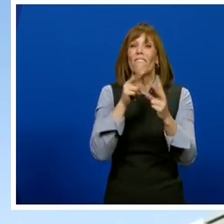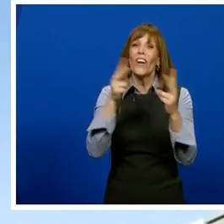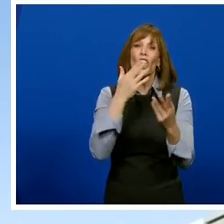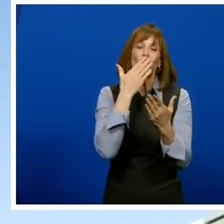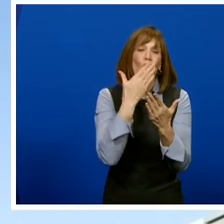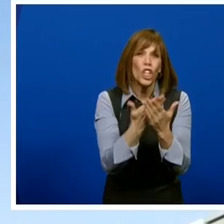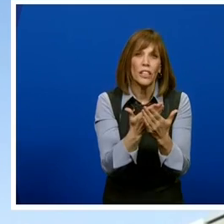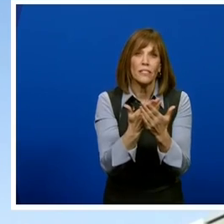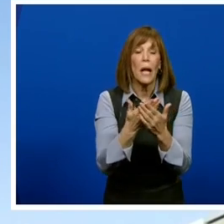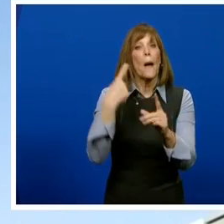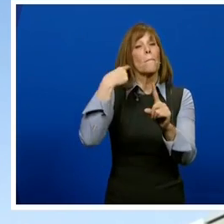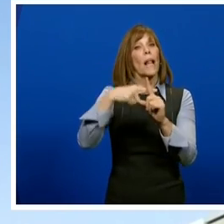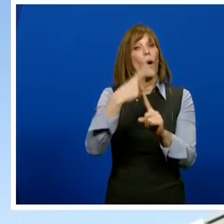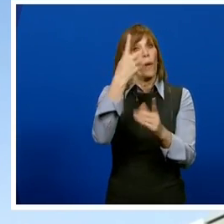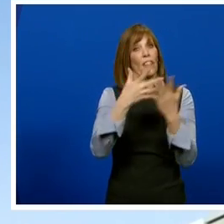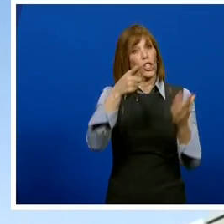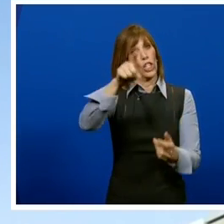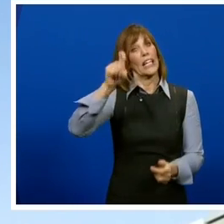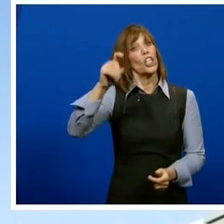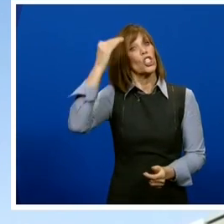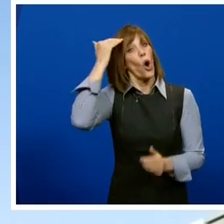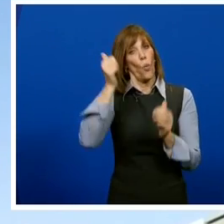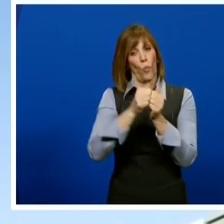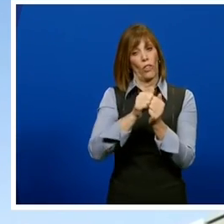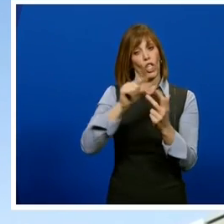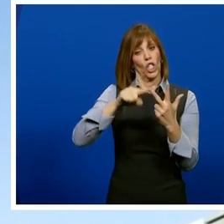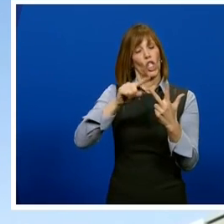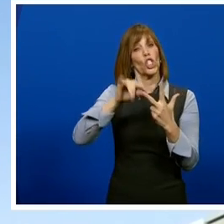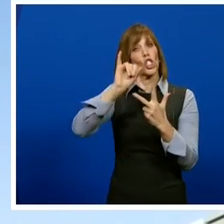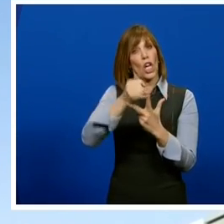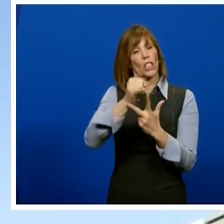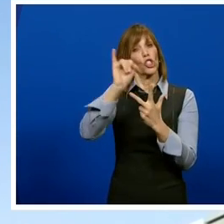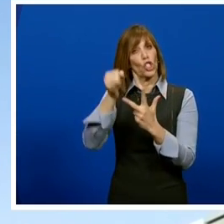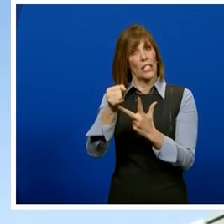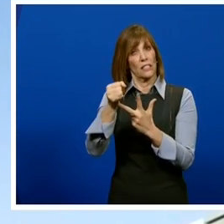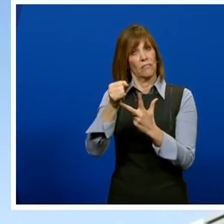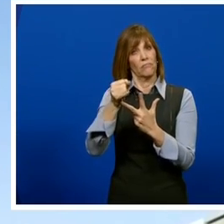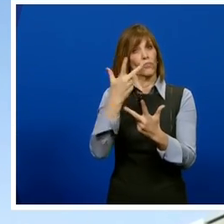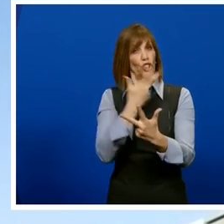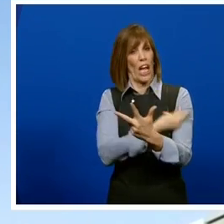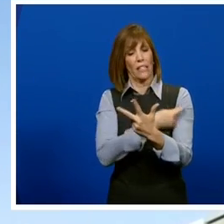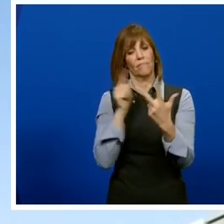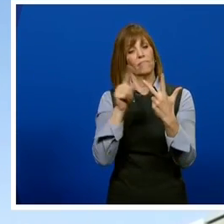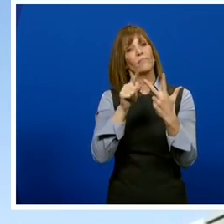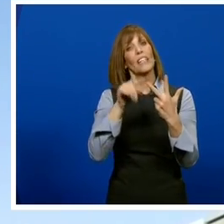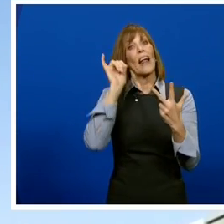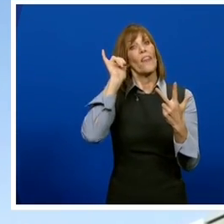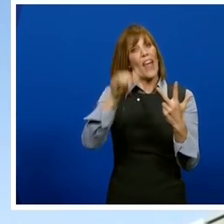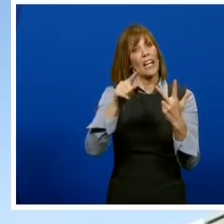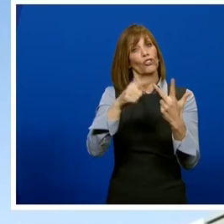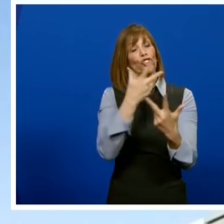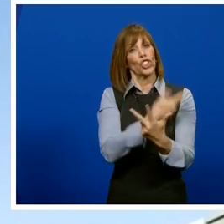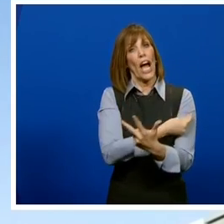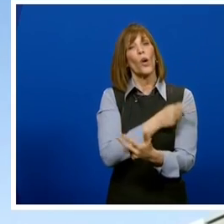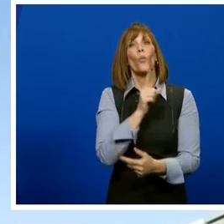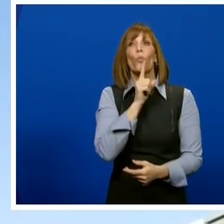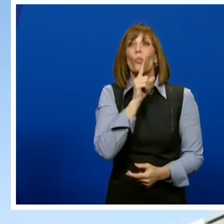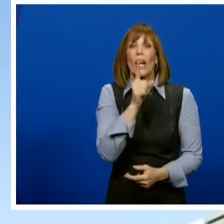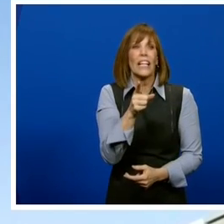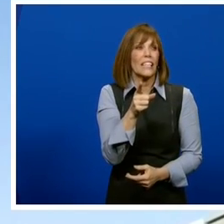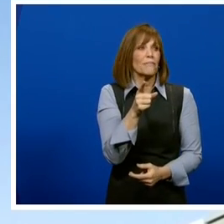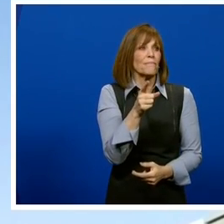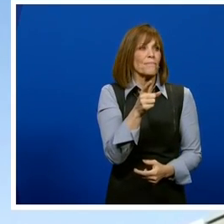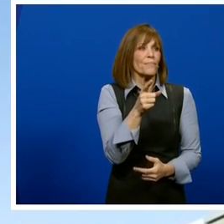thing that you need to know with the Johnson & Johnson vaccine is that this vaccine, because of the timing